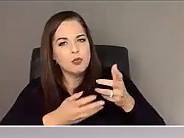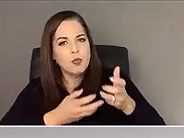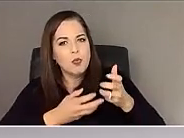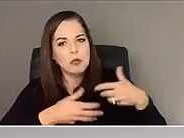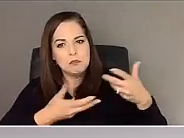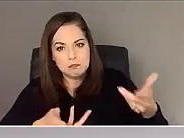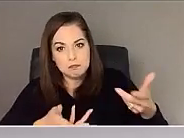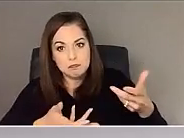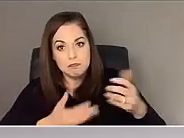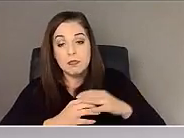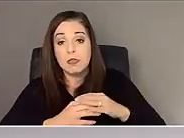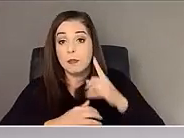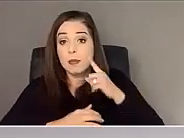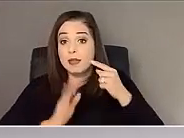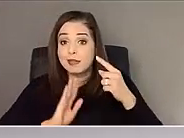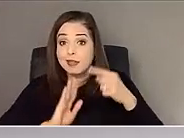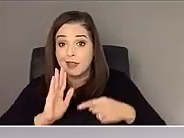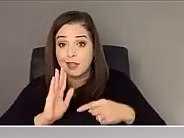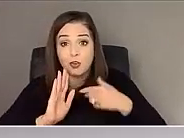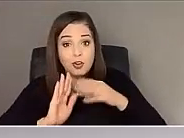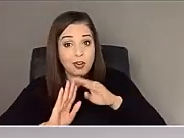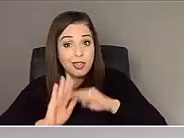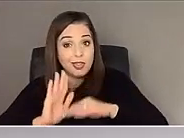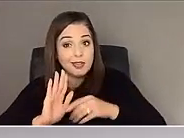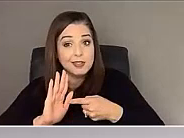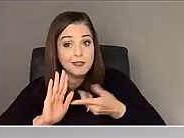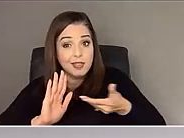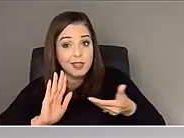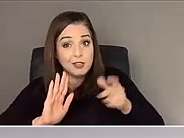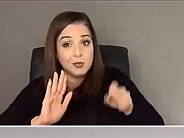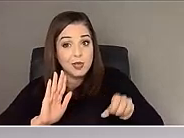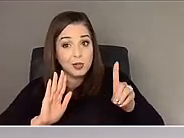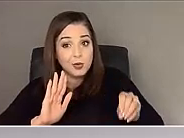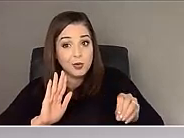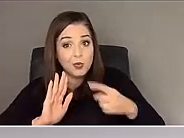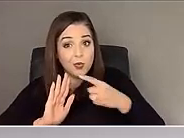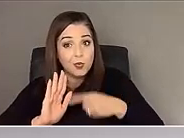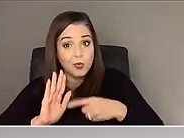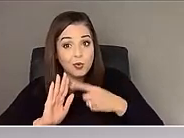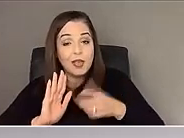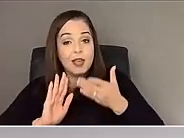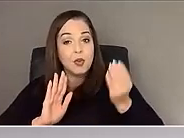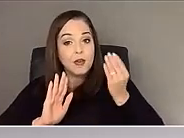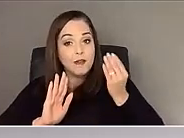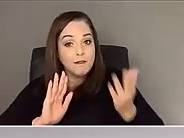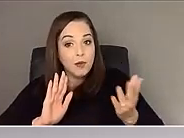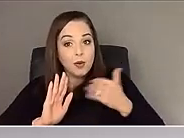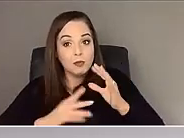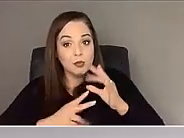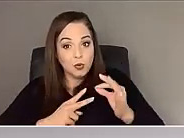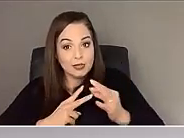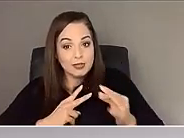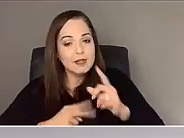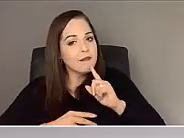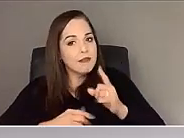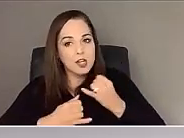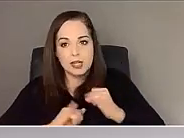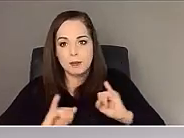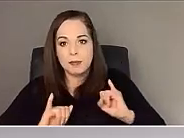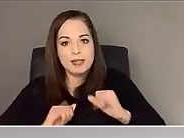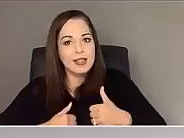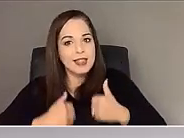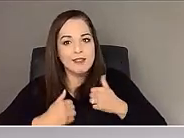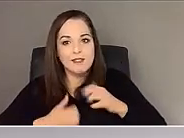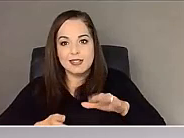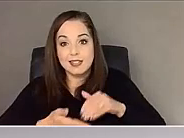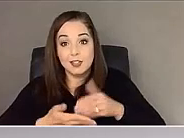Because here are your list of things that you can do here, your informed choices, which is a very independent living center thing that